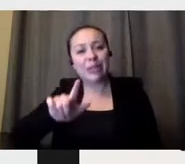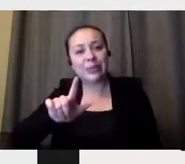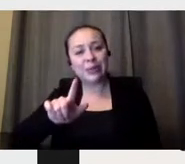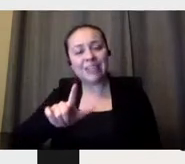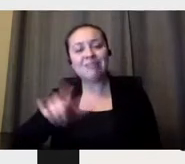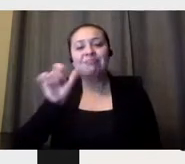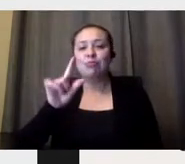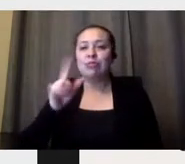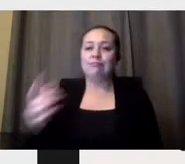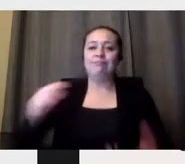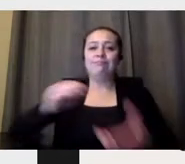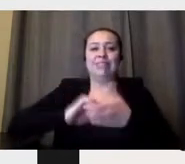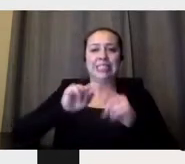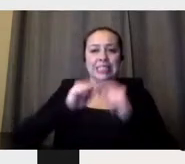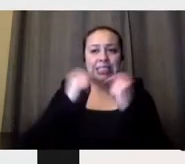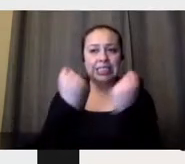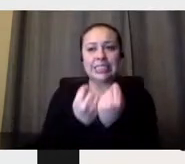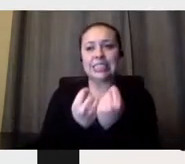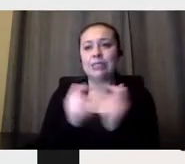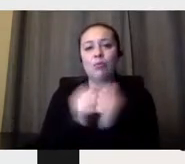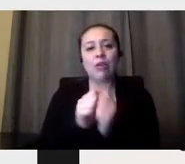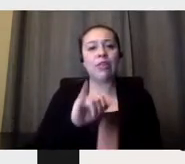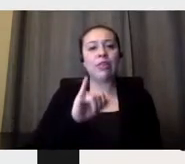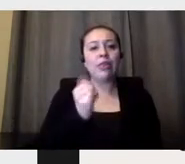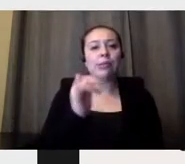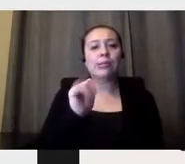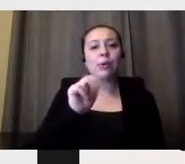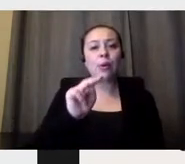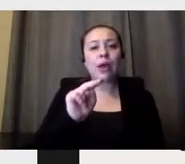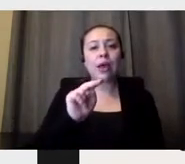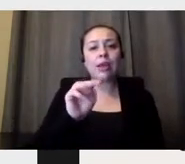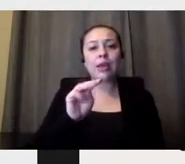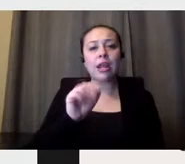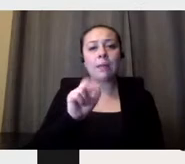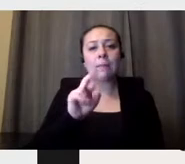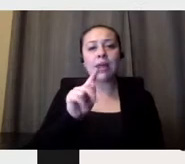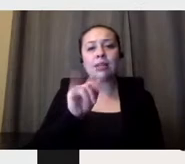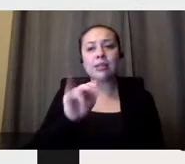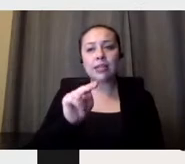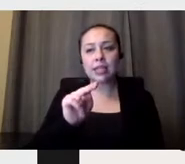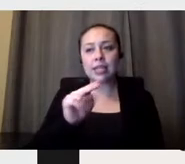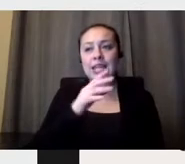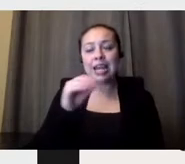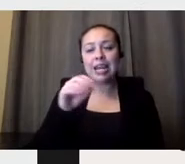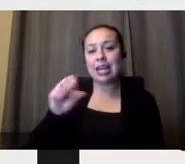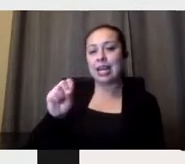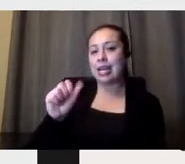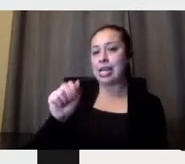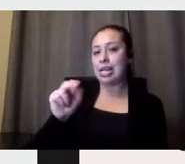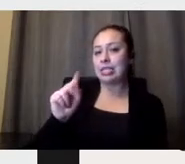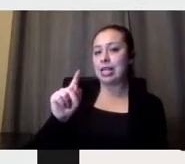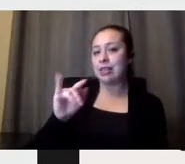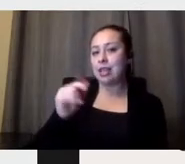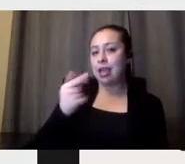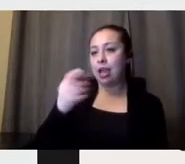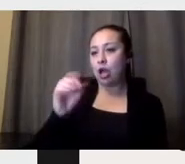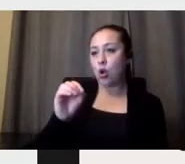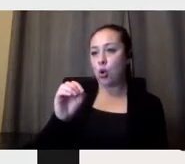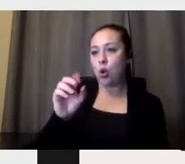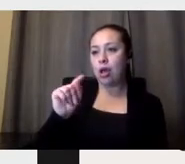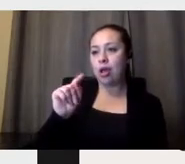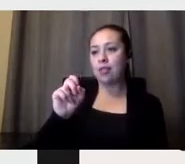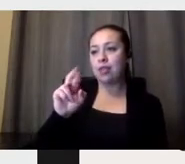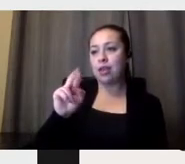Martin and Santiago to construct the site. November the 30th, 2021,